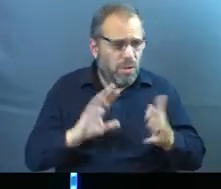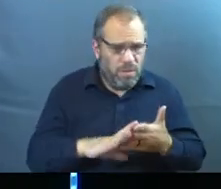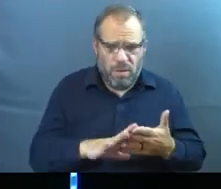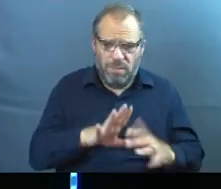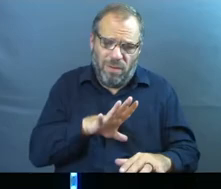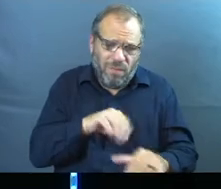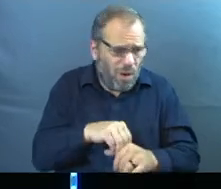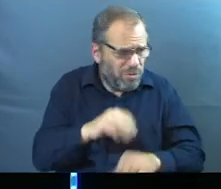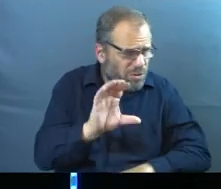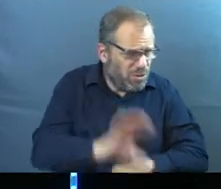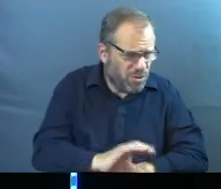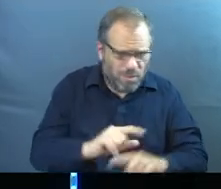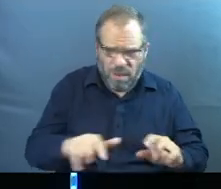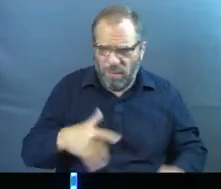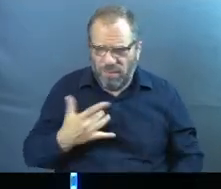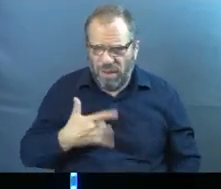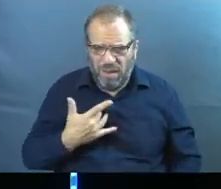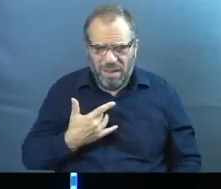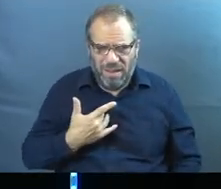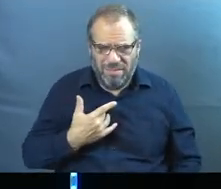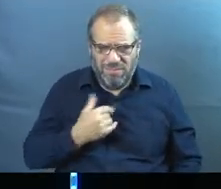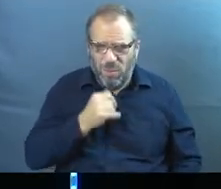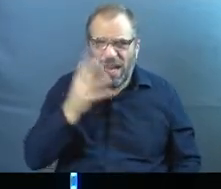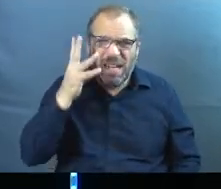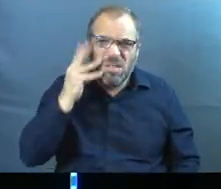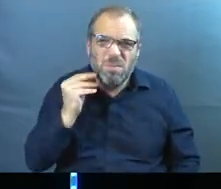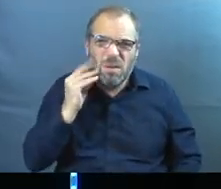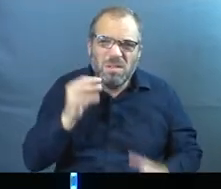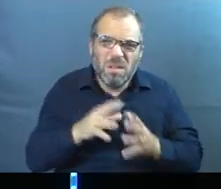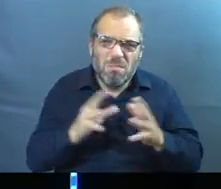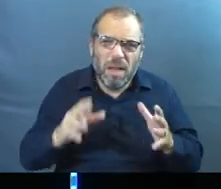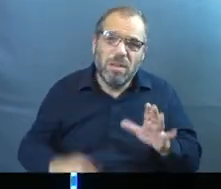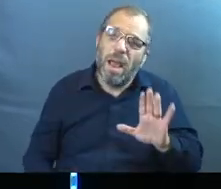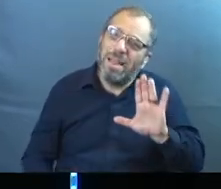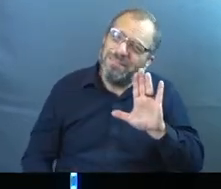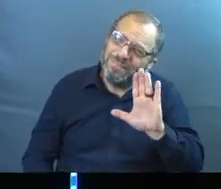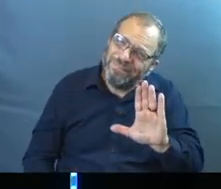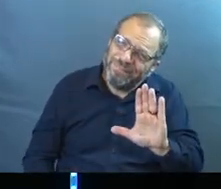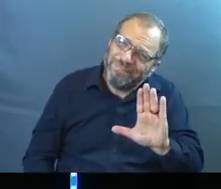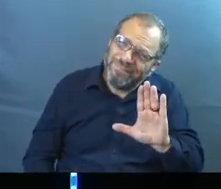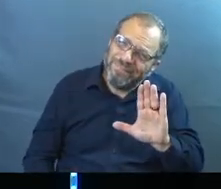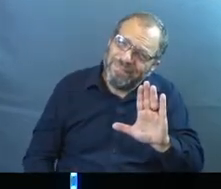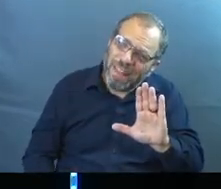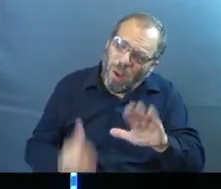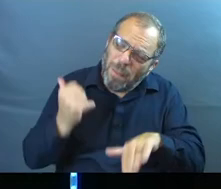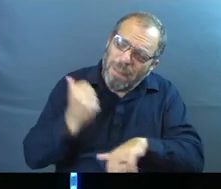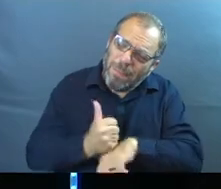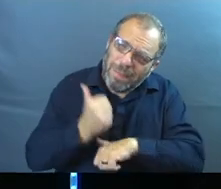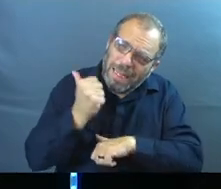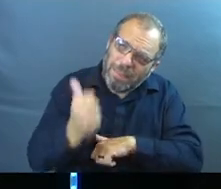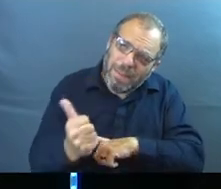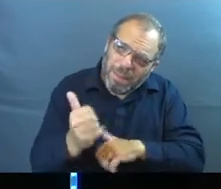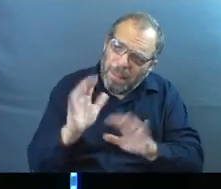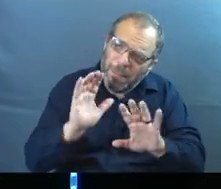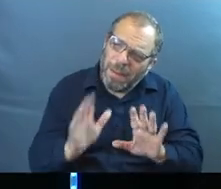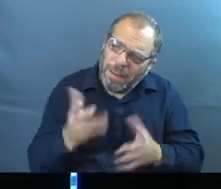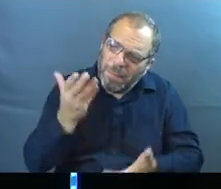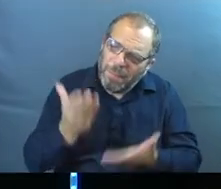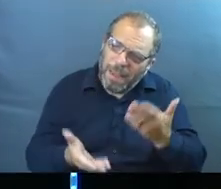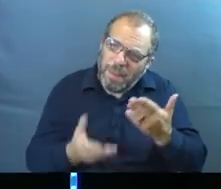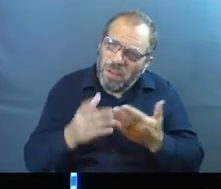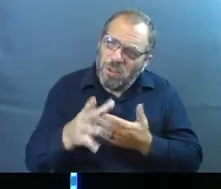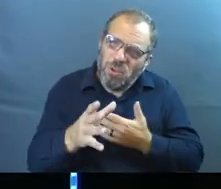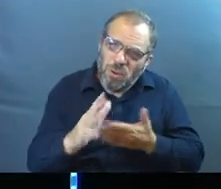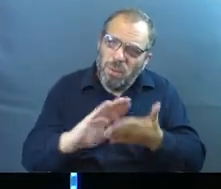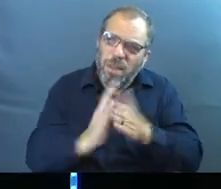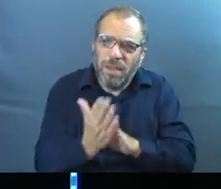We're getting more plugged in, but we feel like we're not seeing it as much in our lives. Maybe, just maybe, I'm not accusing you of anything. Maybe you